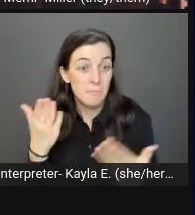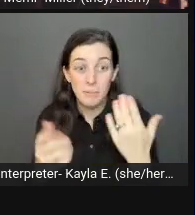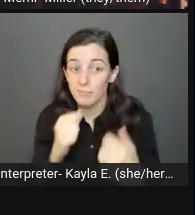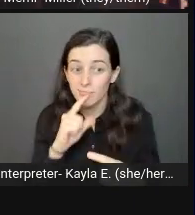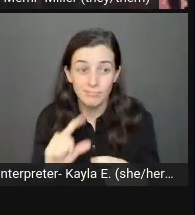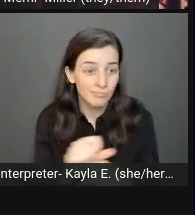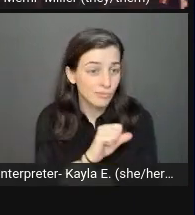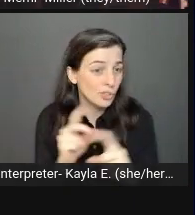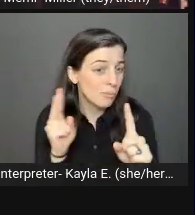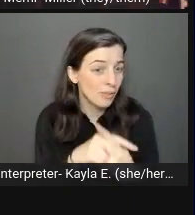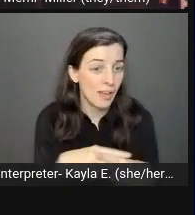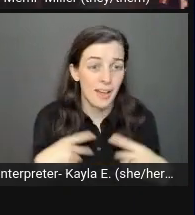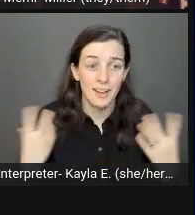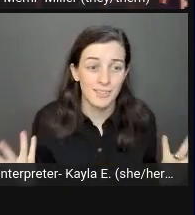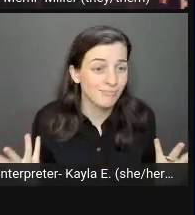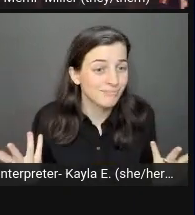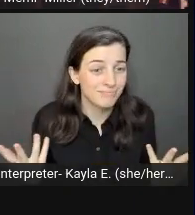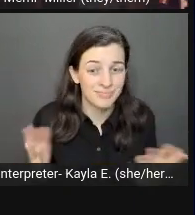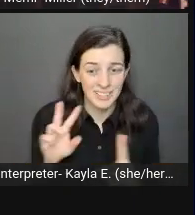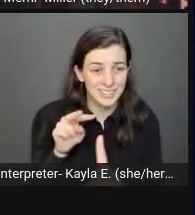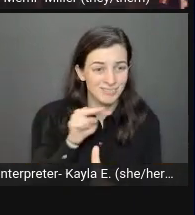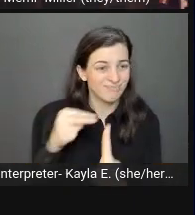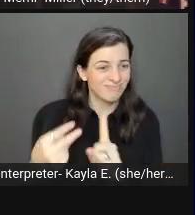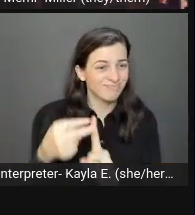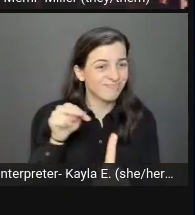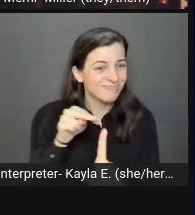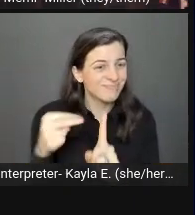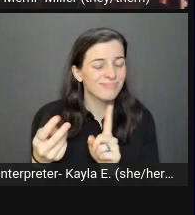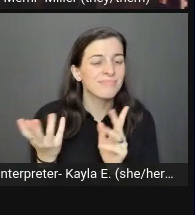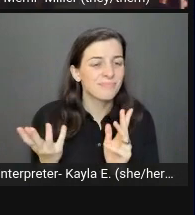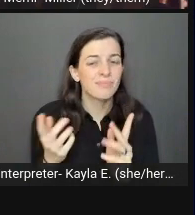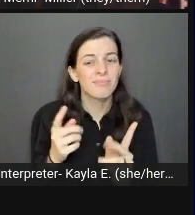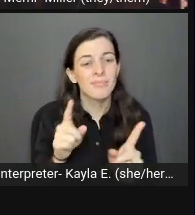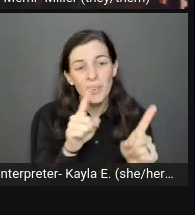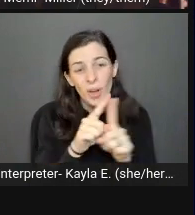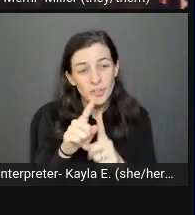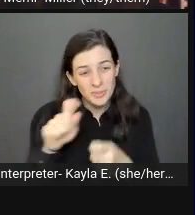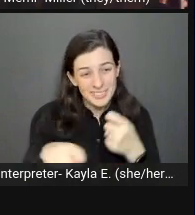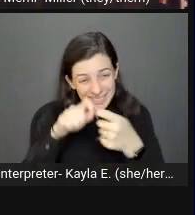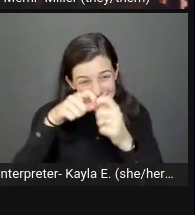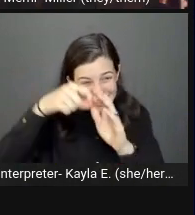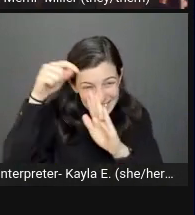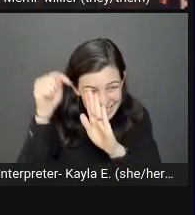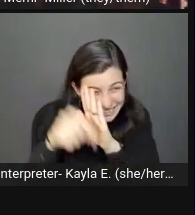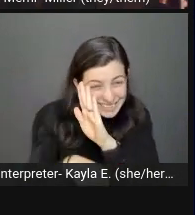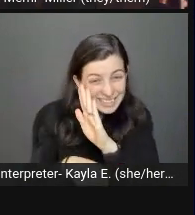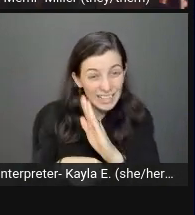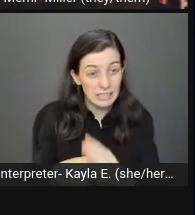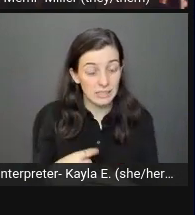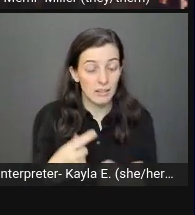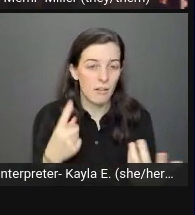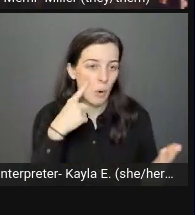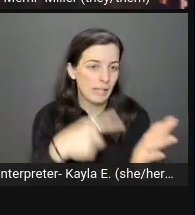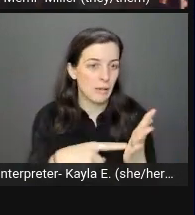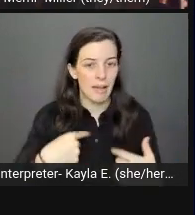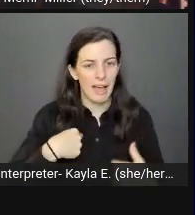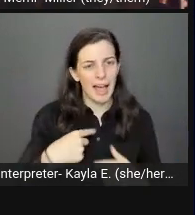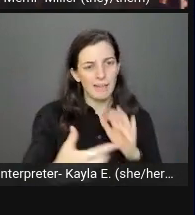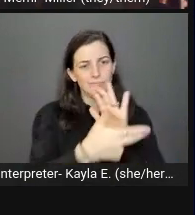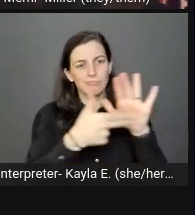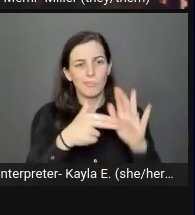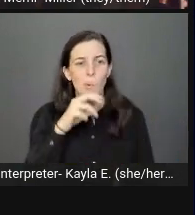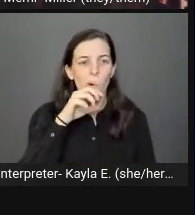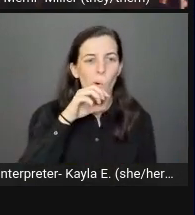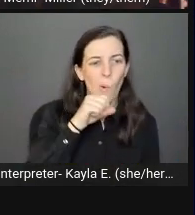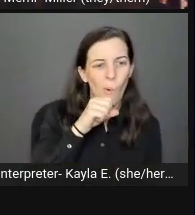But you also don't need to get caught up in the details. For example, I call this couch orange. But it's really more of a